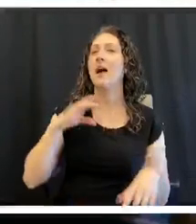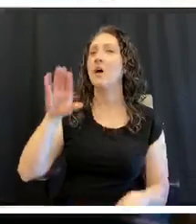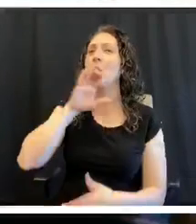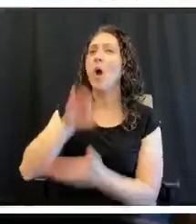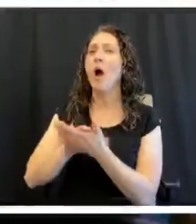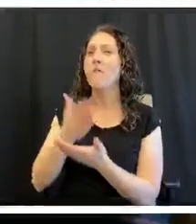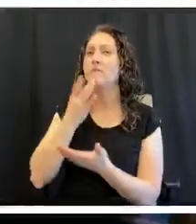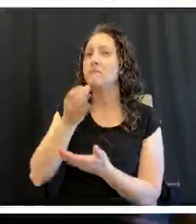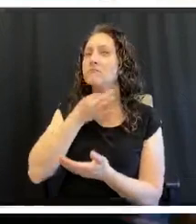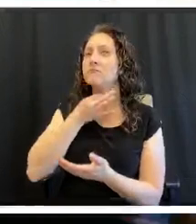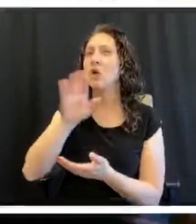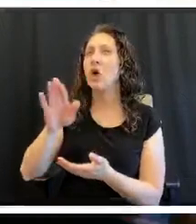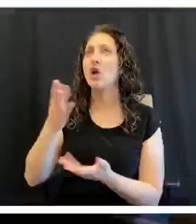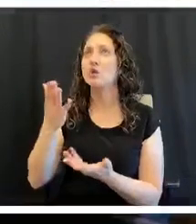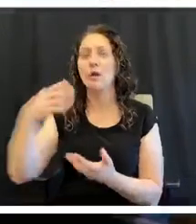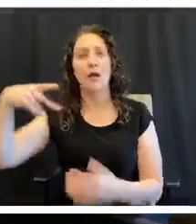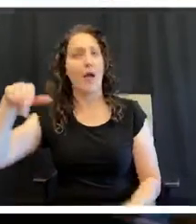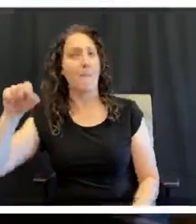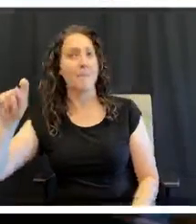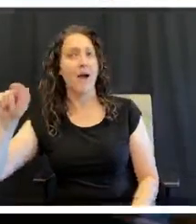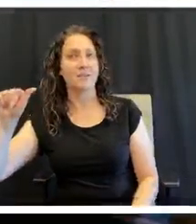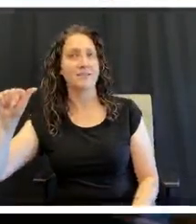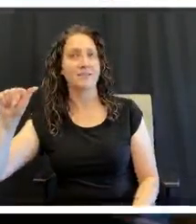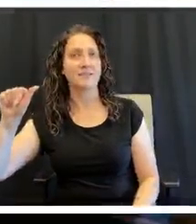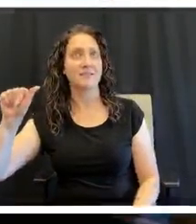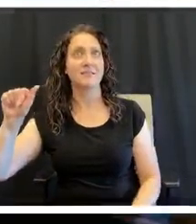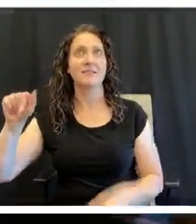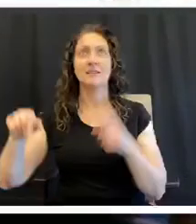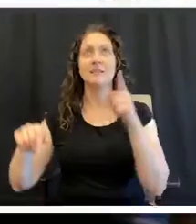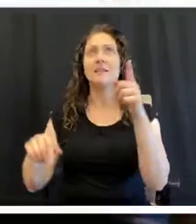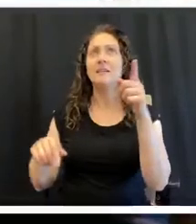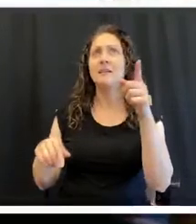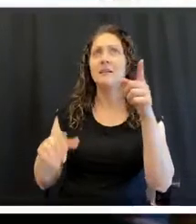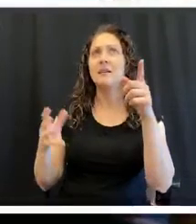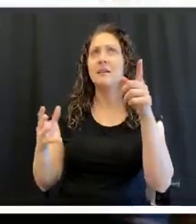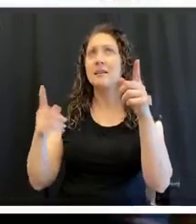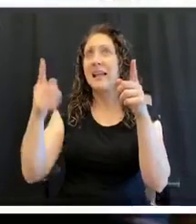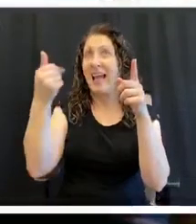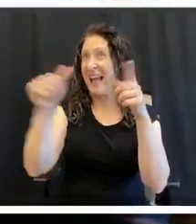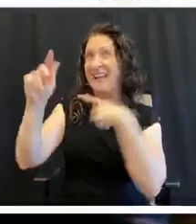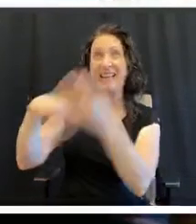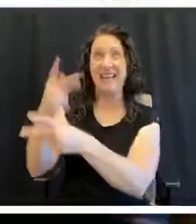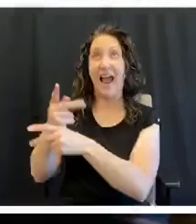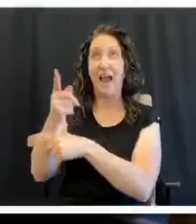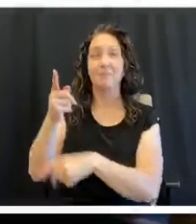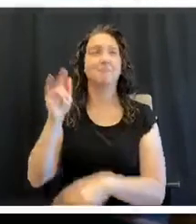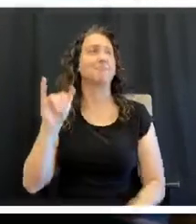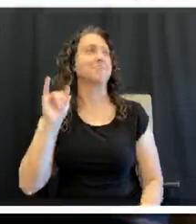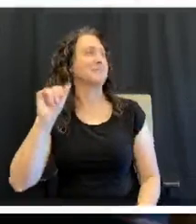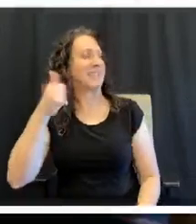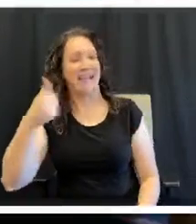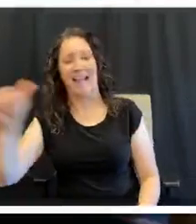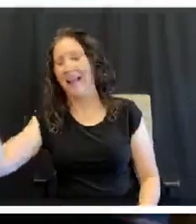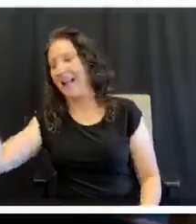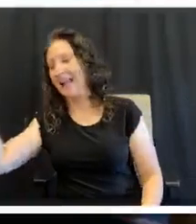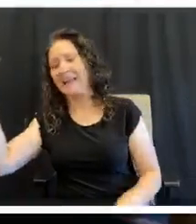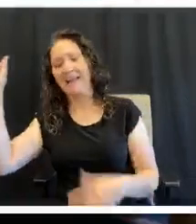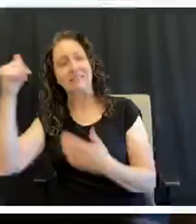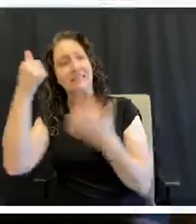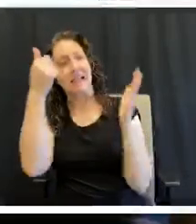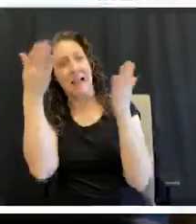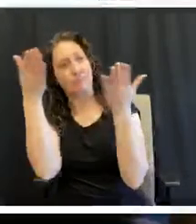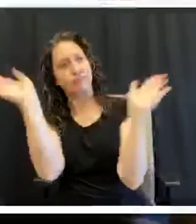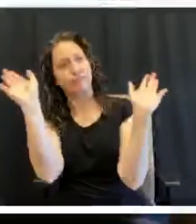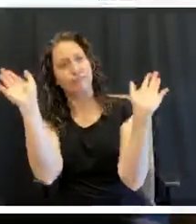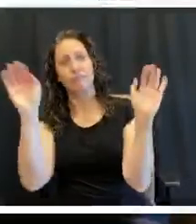What's her comfort food? Pasta. Eggplant pasta. Are you kind of pasta? Any kind of pasta. Hers